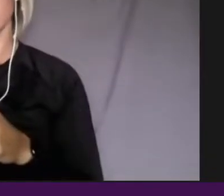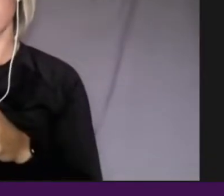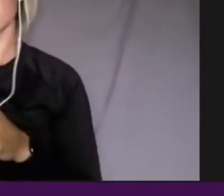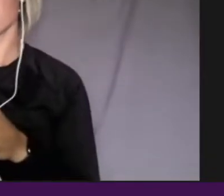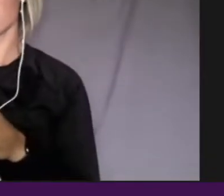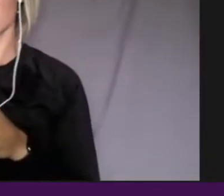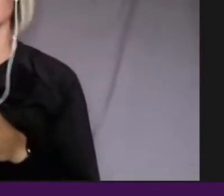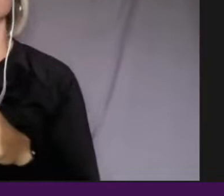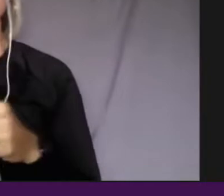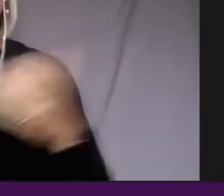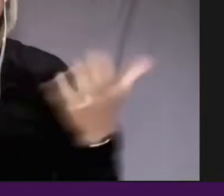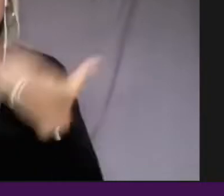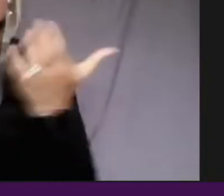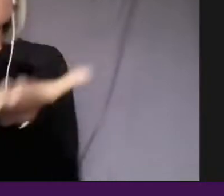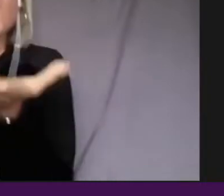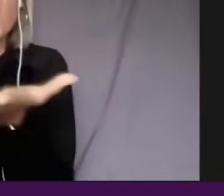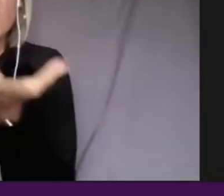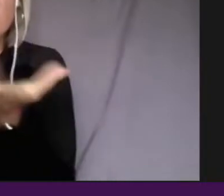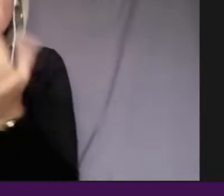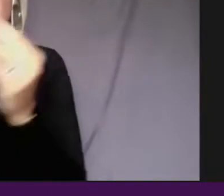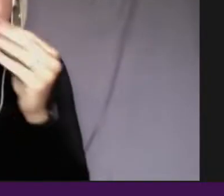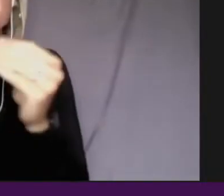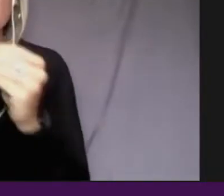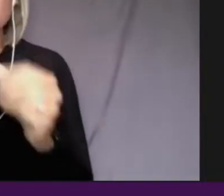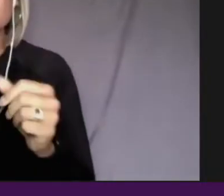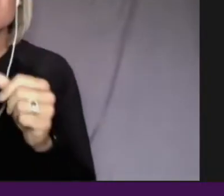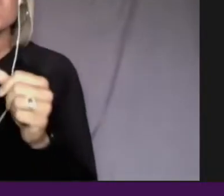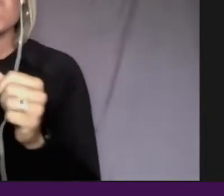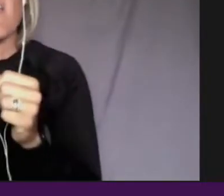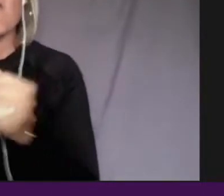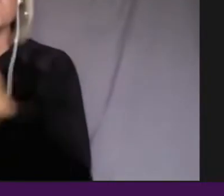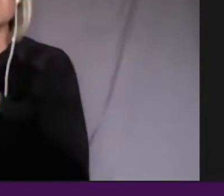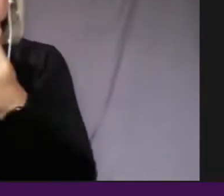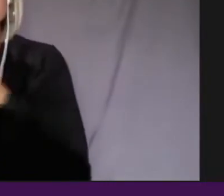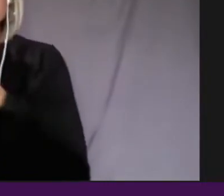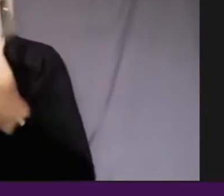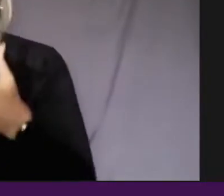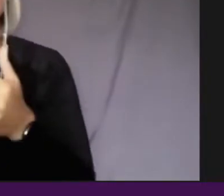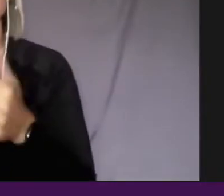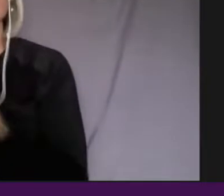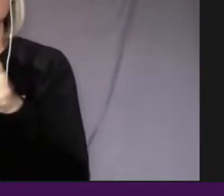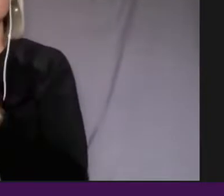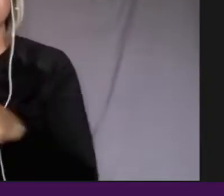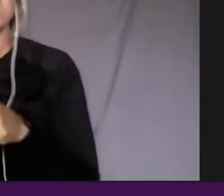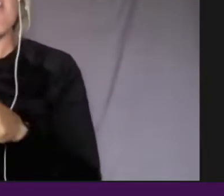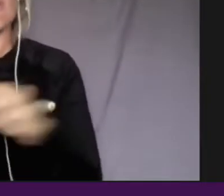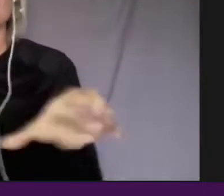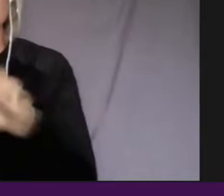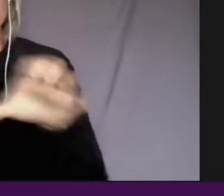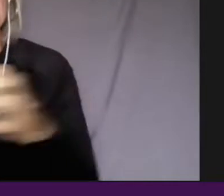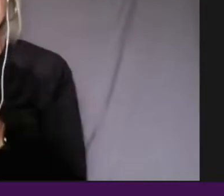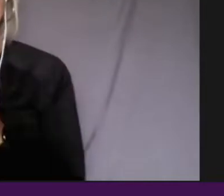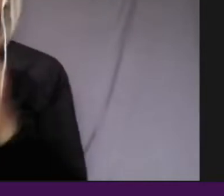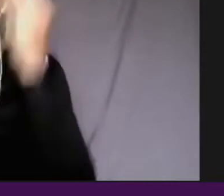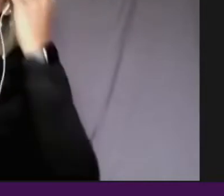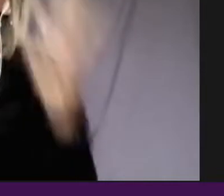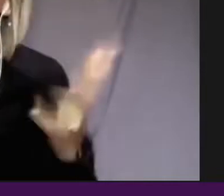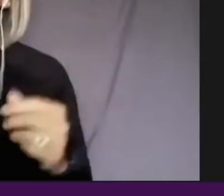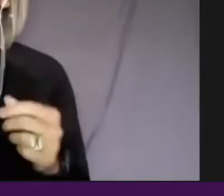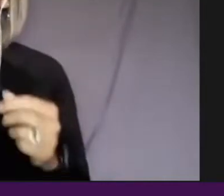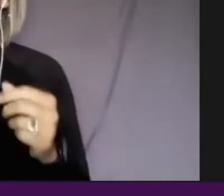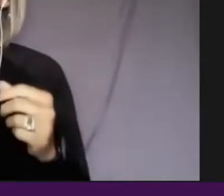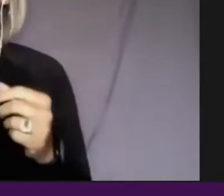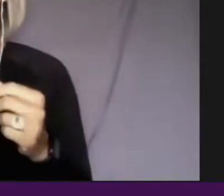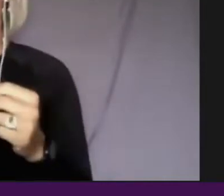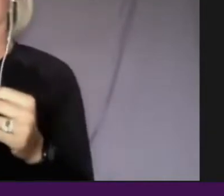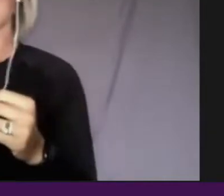their collaboration and the work that they're doing. And I want everyone to know that I know Leola. She was part of